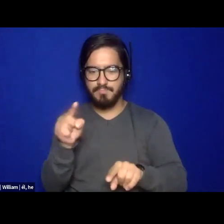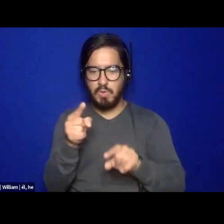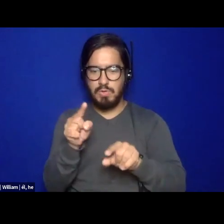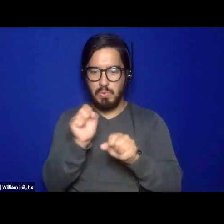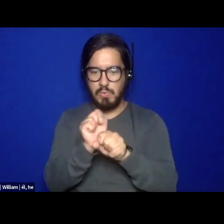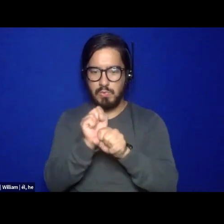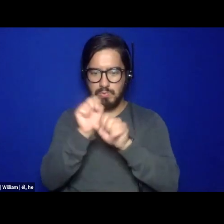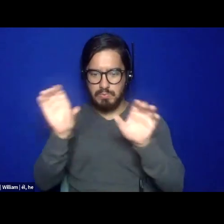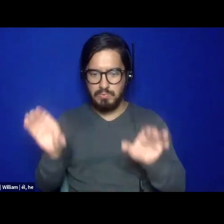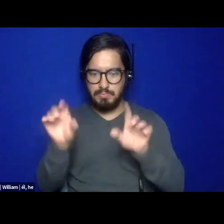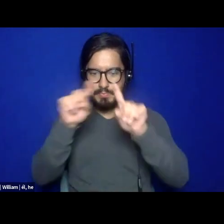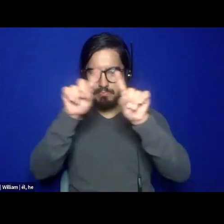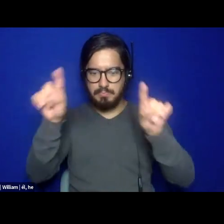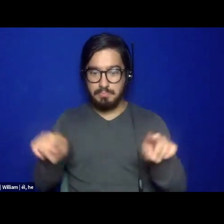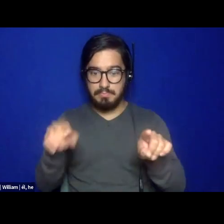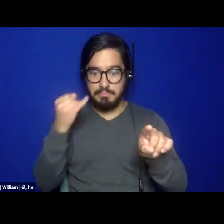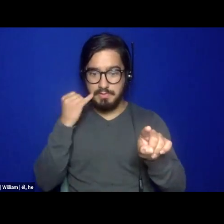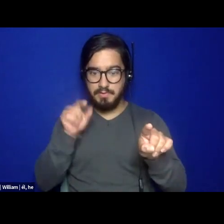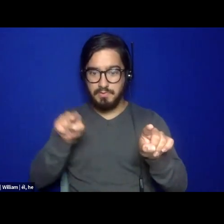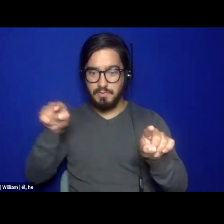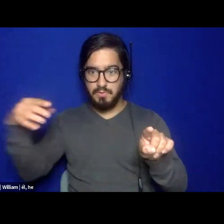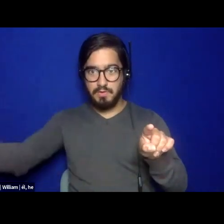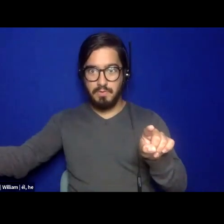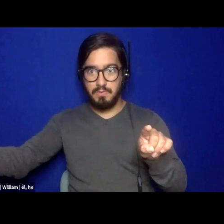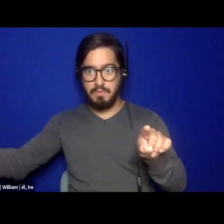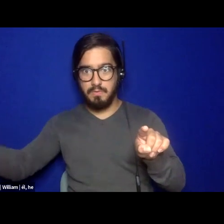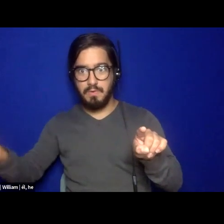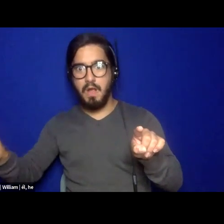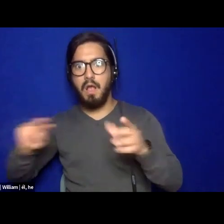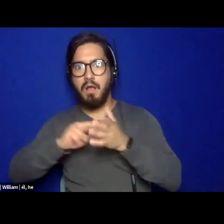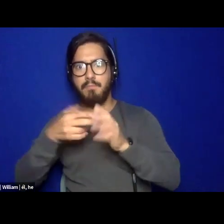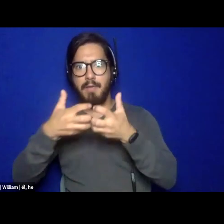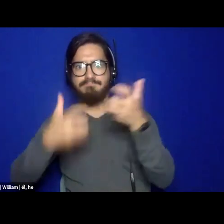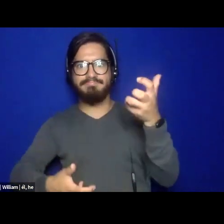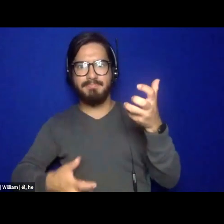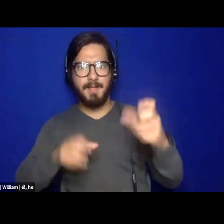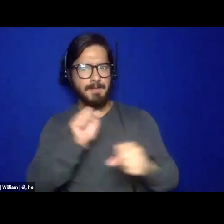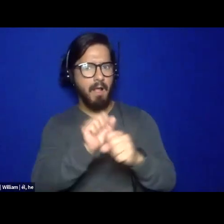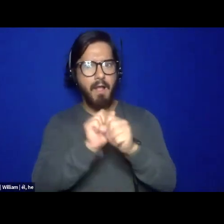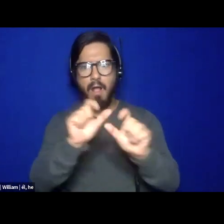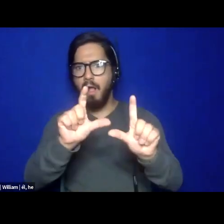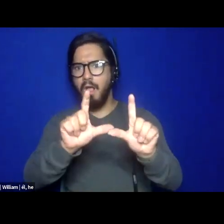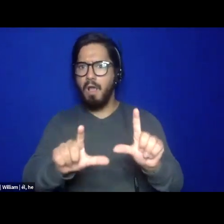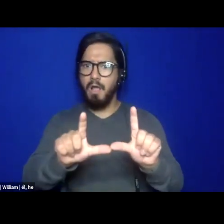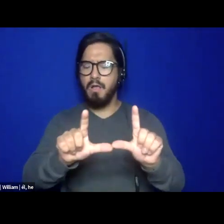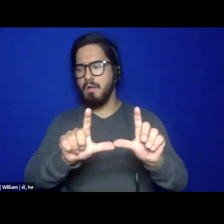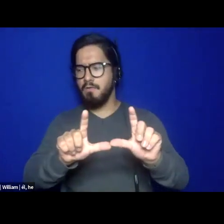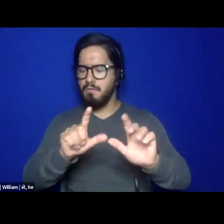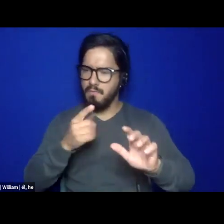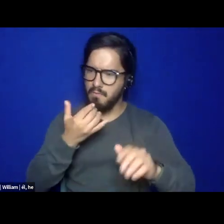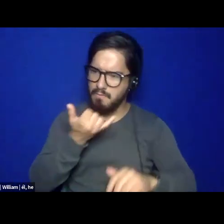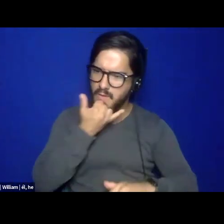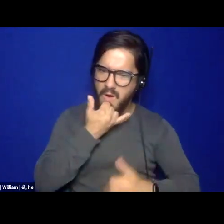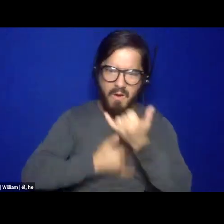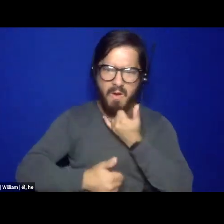step outside of that box, then you're no longer doing what that license or whatever the thing is that requires you to do. And so